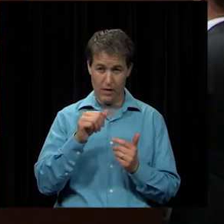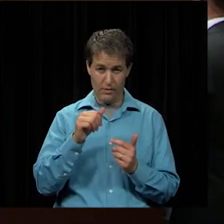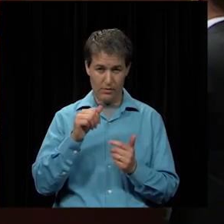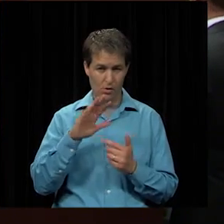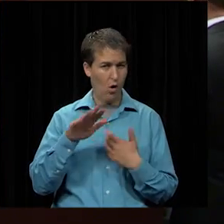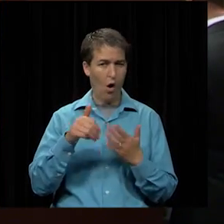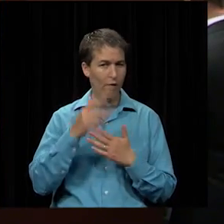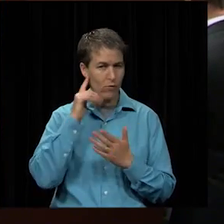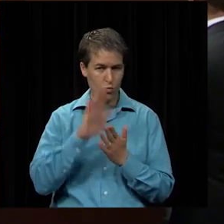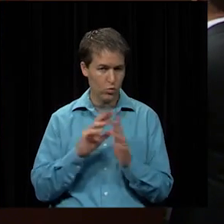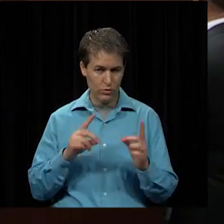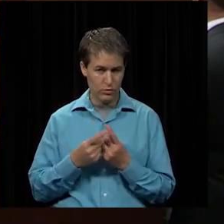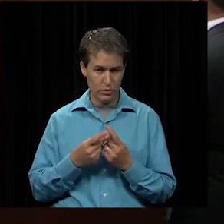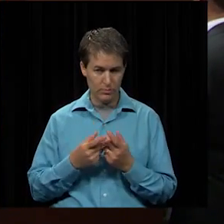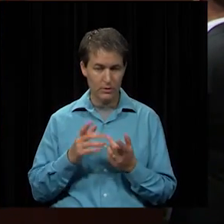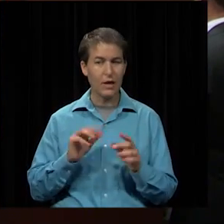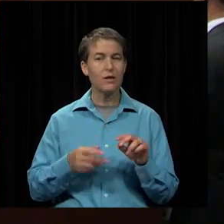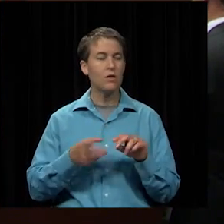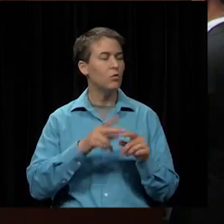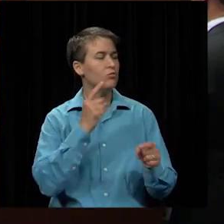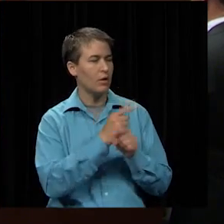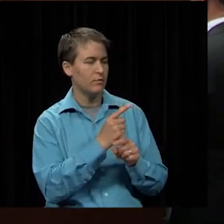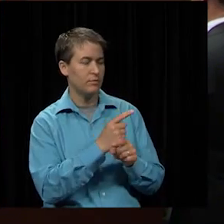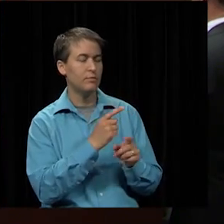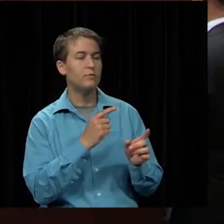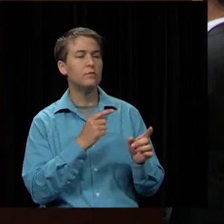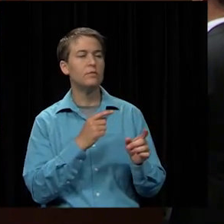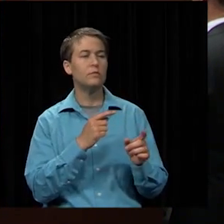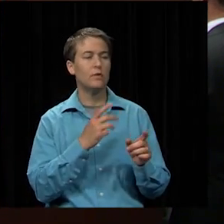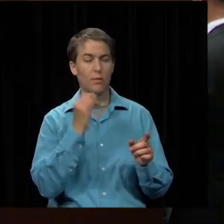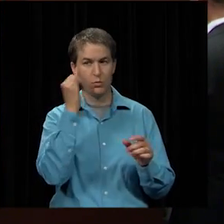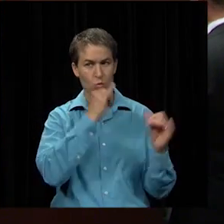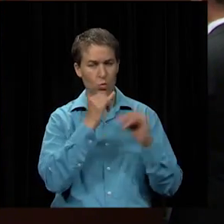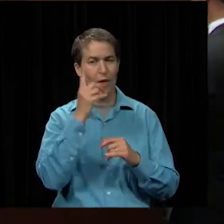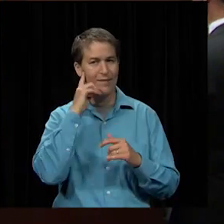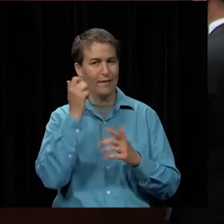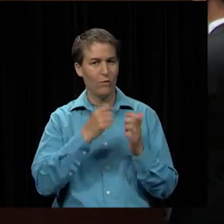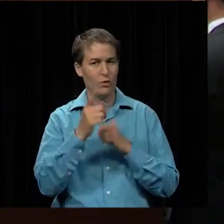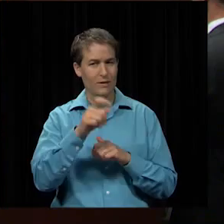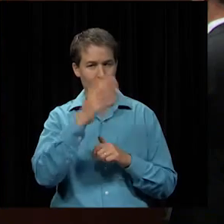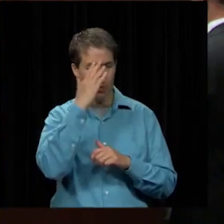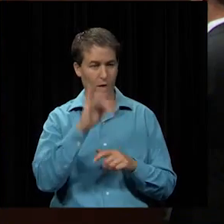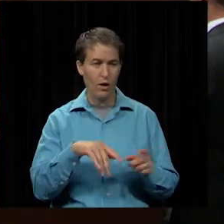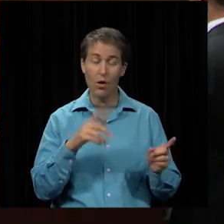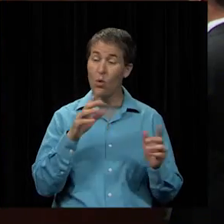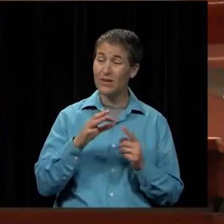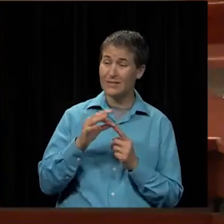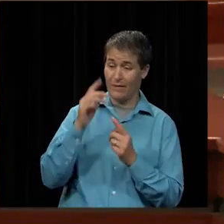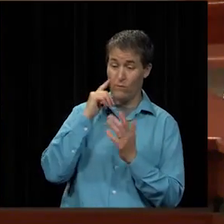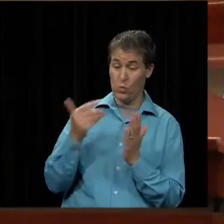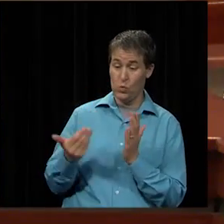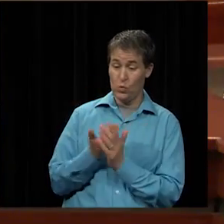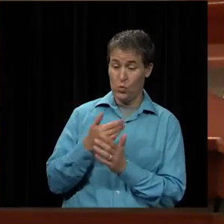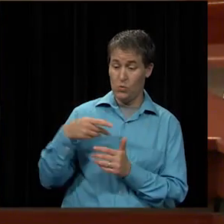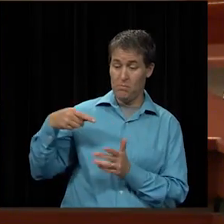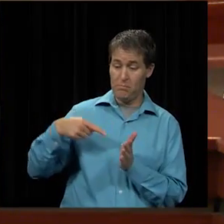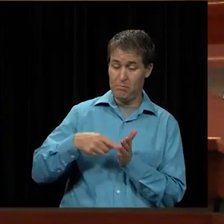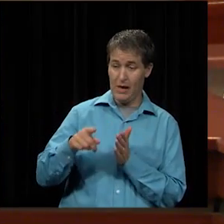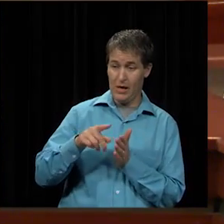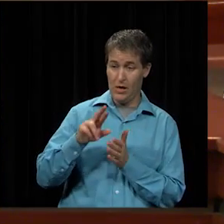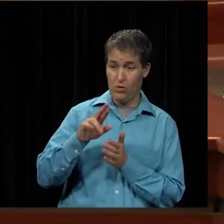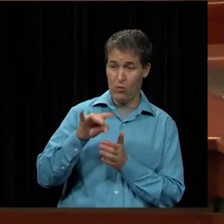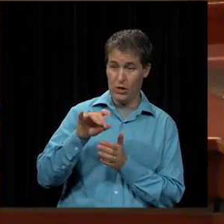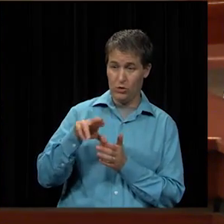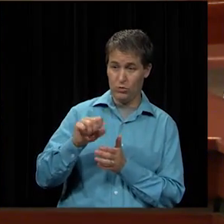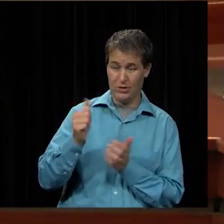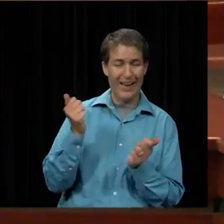no it's the increase but correct right okay i think the board would need to know that except for for new pay riders uh the rest of it's